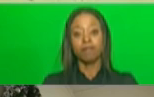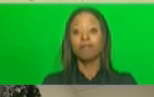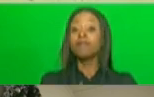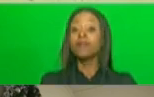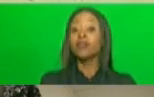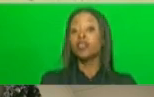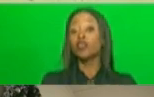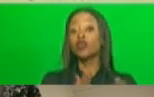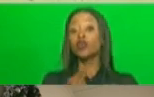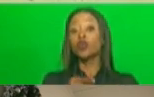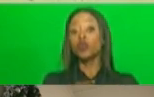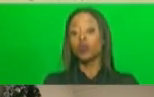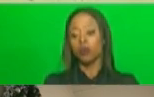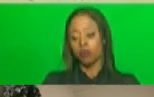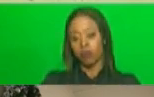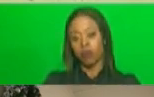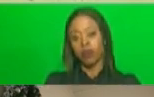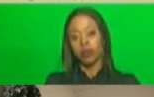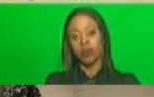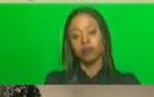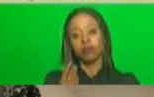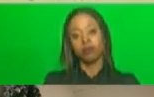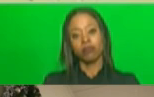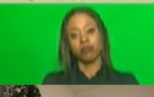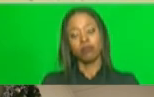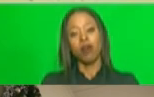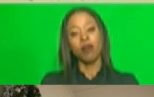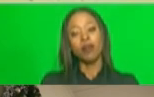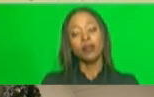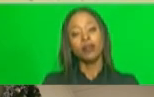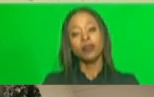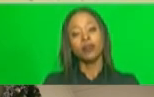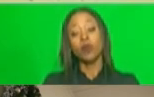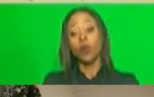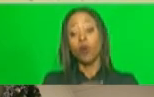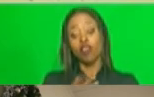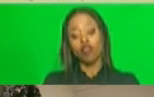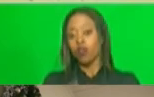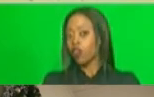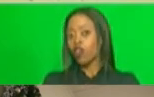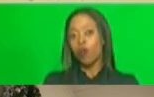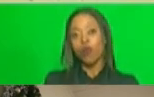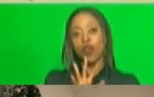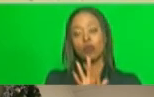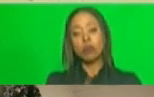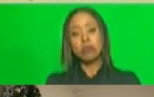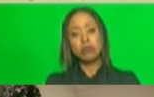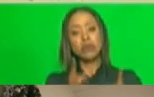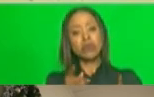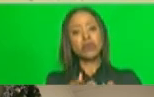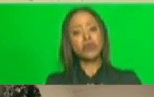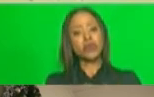It's about the protection of children from exposure to harmful substances.